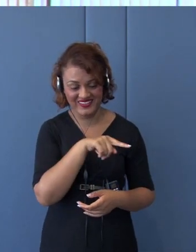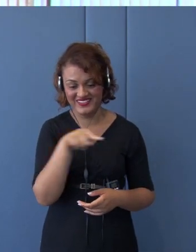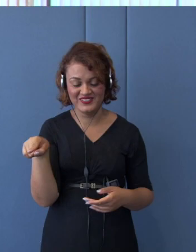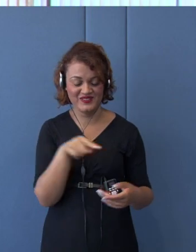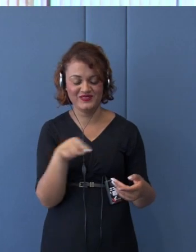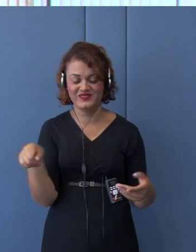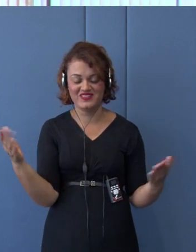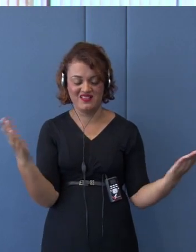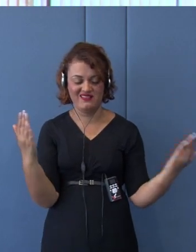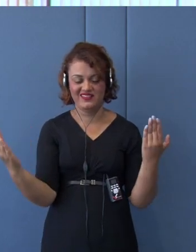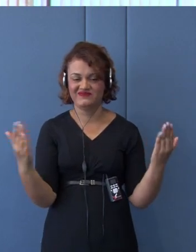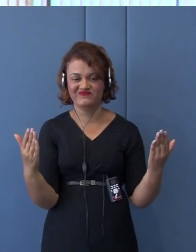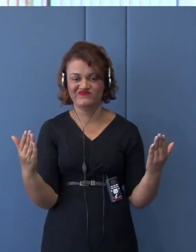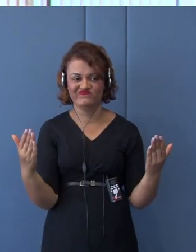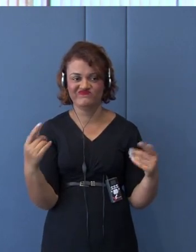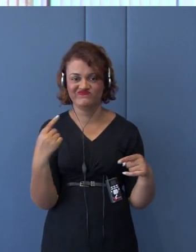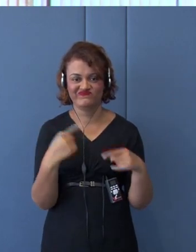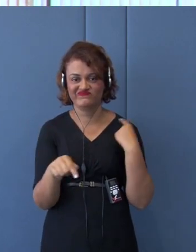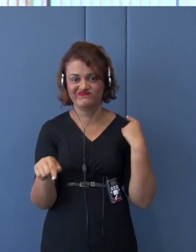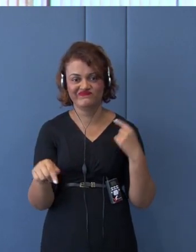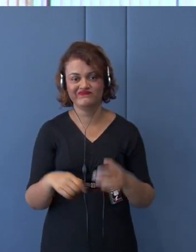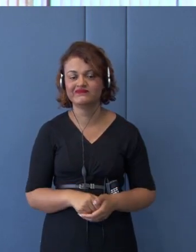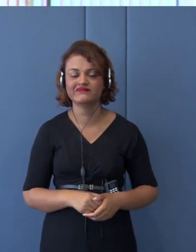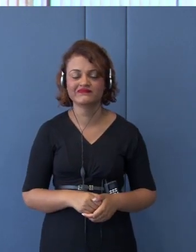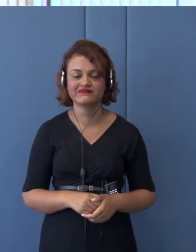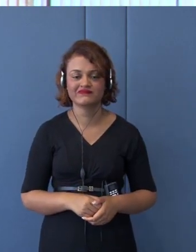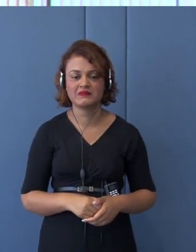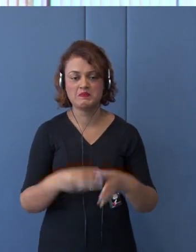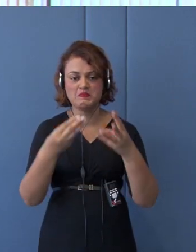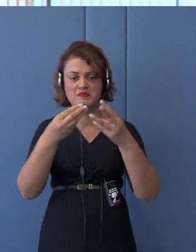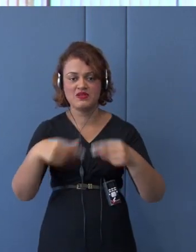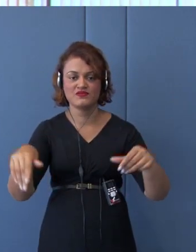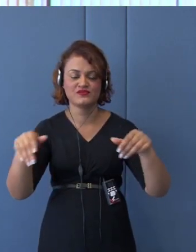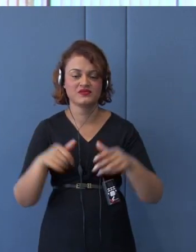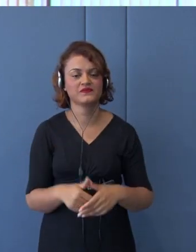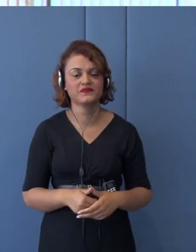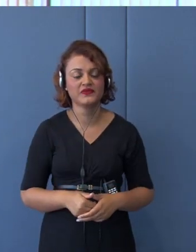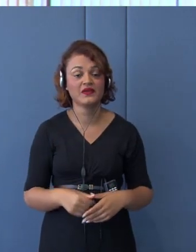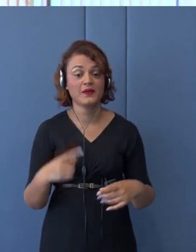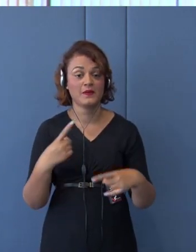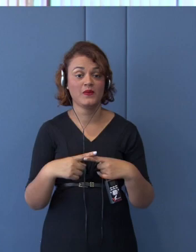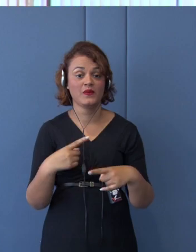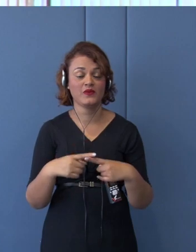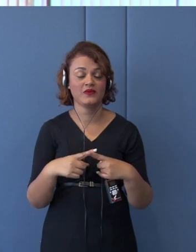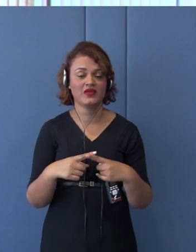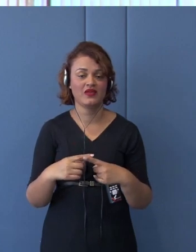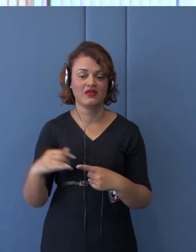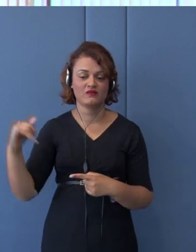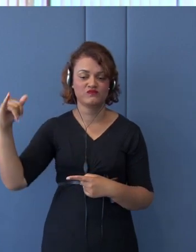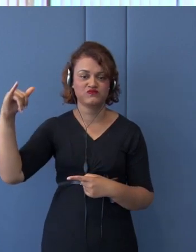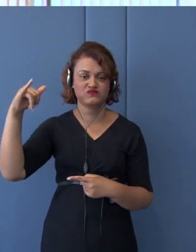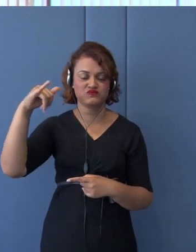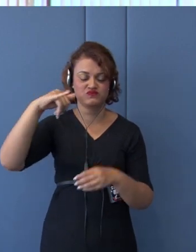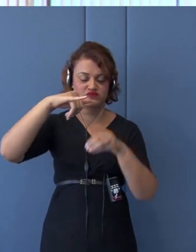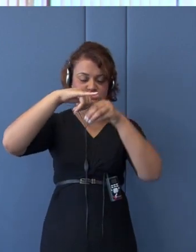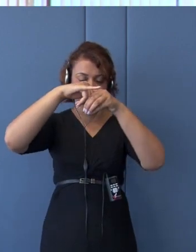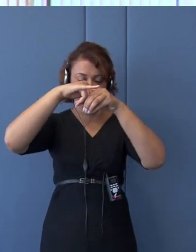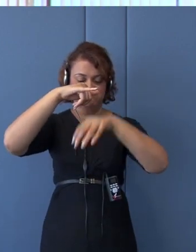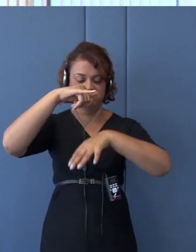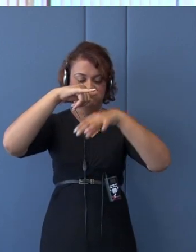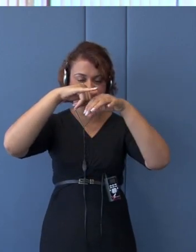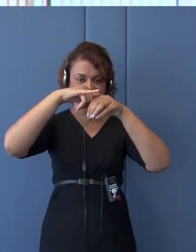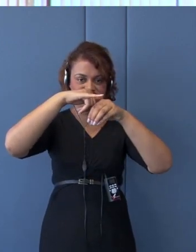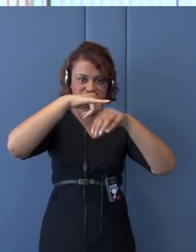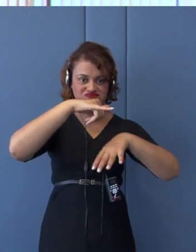You know, because the US missiles have been deployed in some part of South